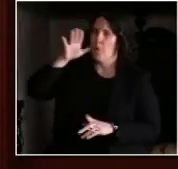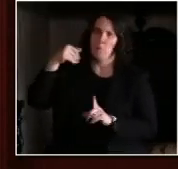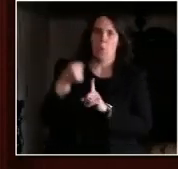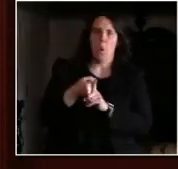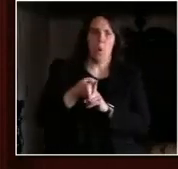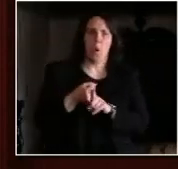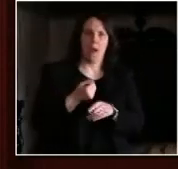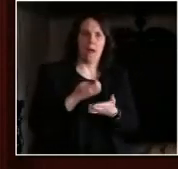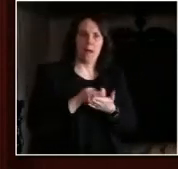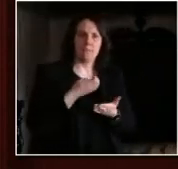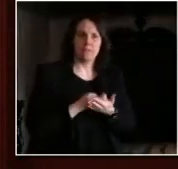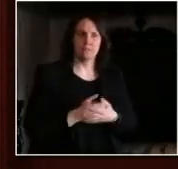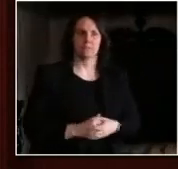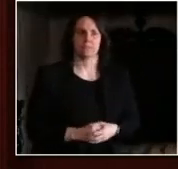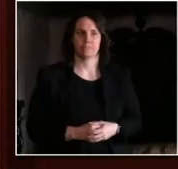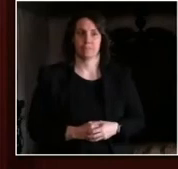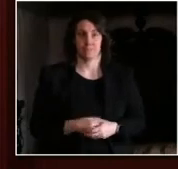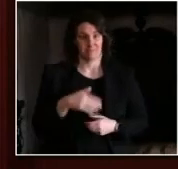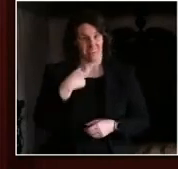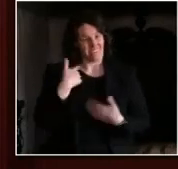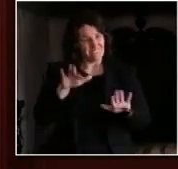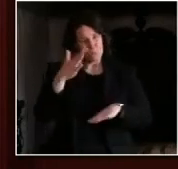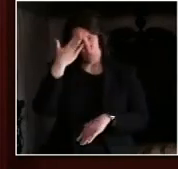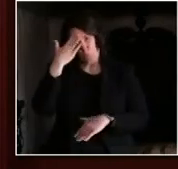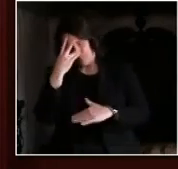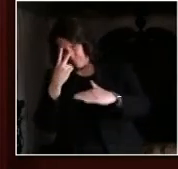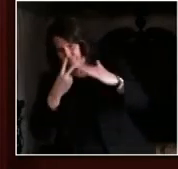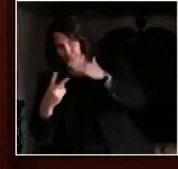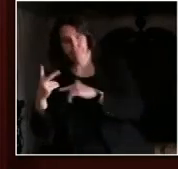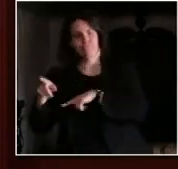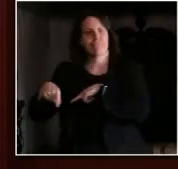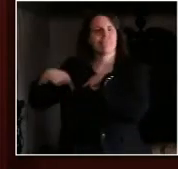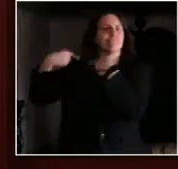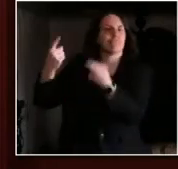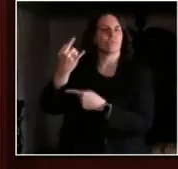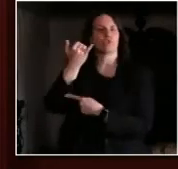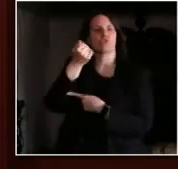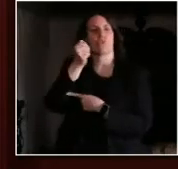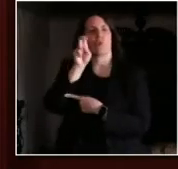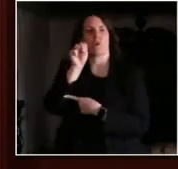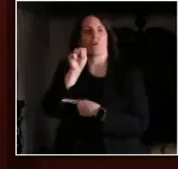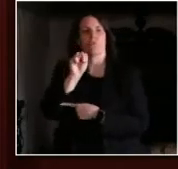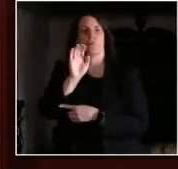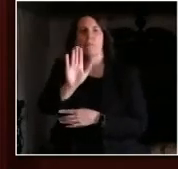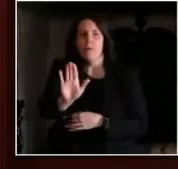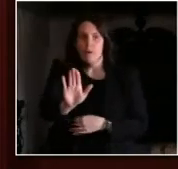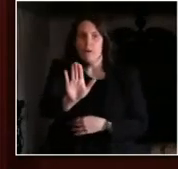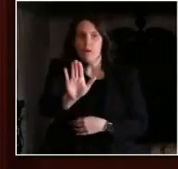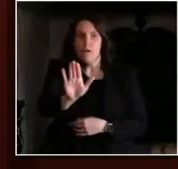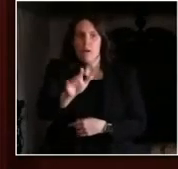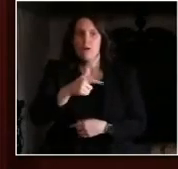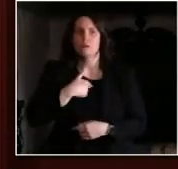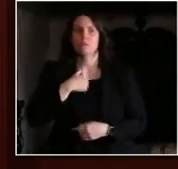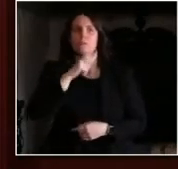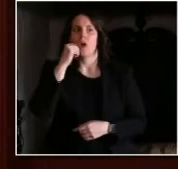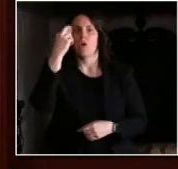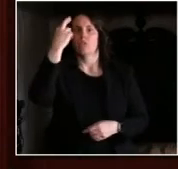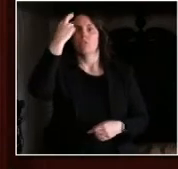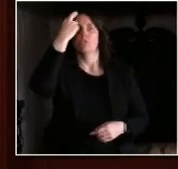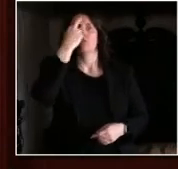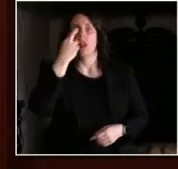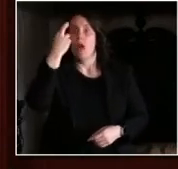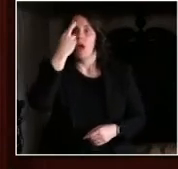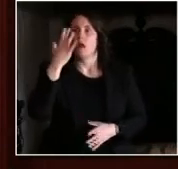us foresaw the impact that this was going to have on the small restaurant in Ashland or the independent painter in Green